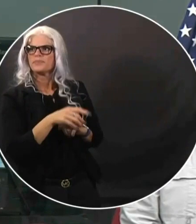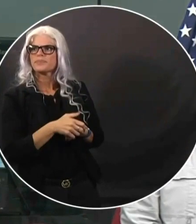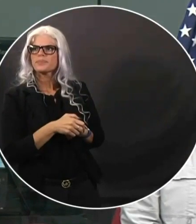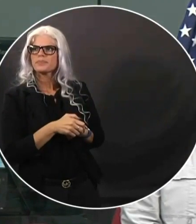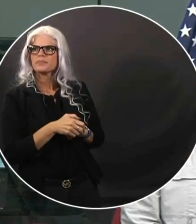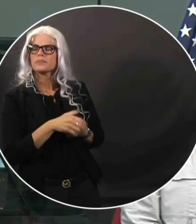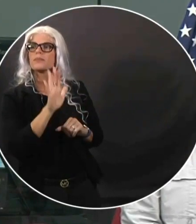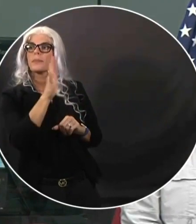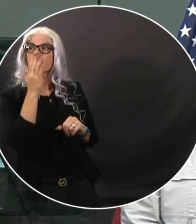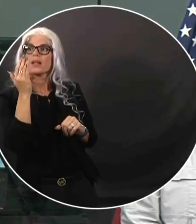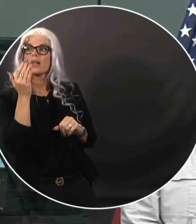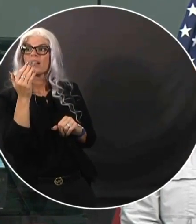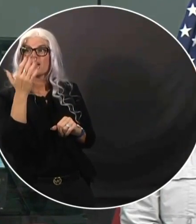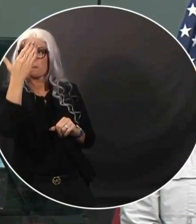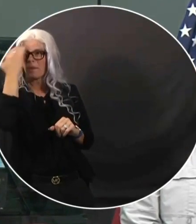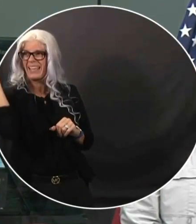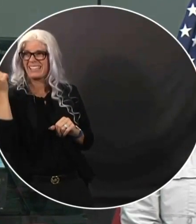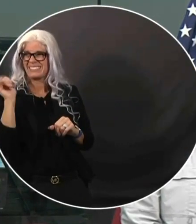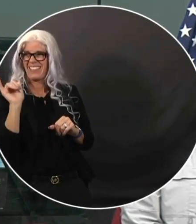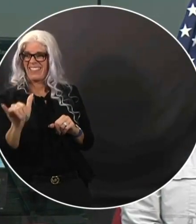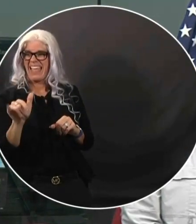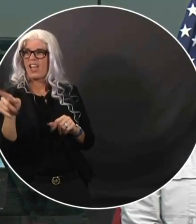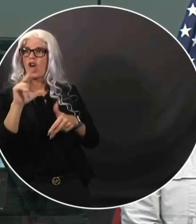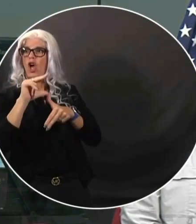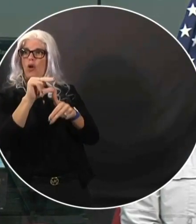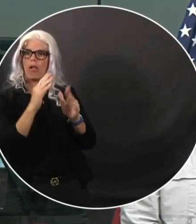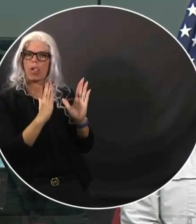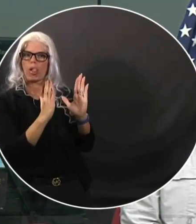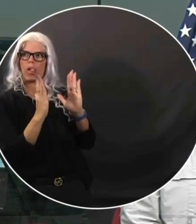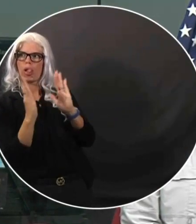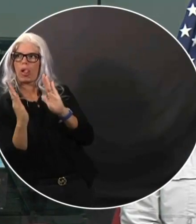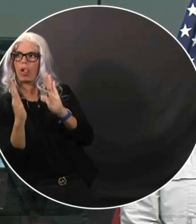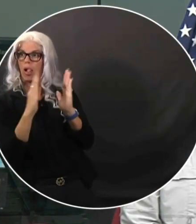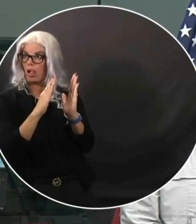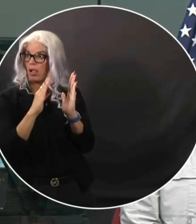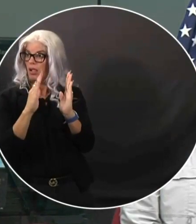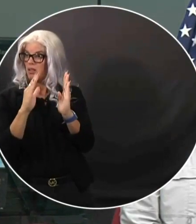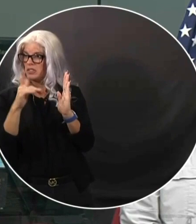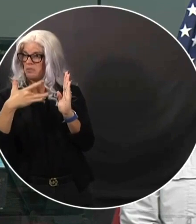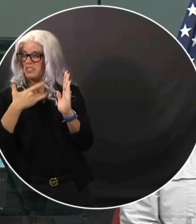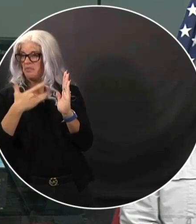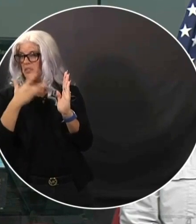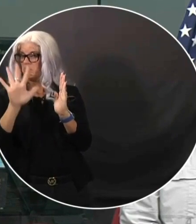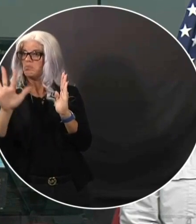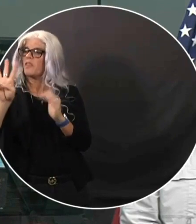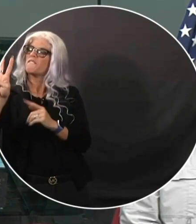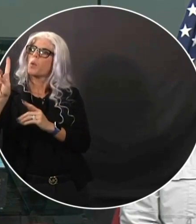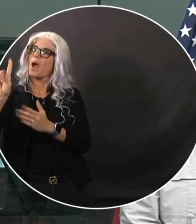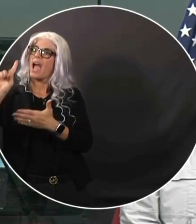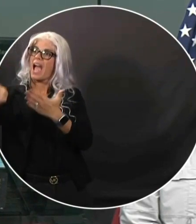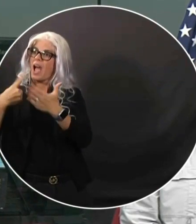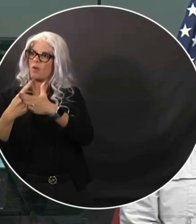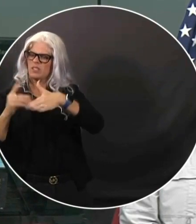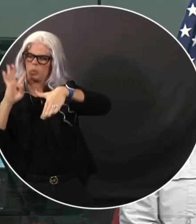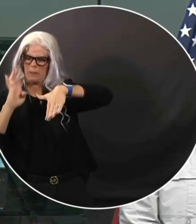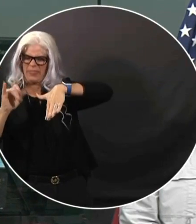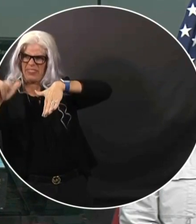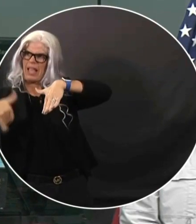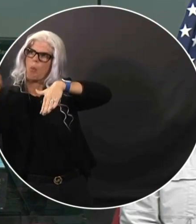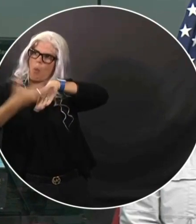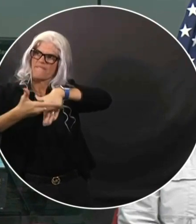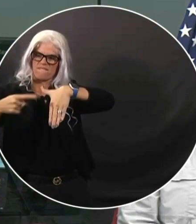track seems like it will be spinning out for several 48 hours off the coast of Florida or on to us,